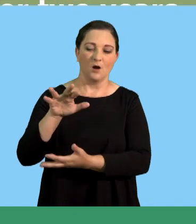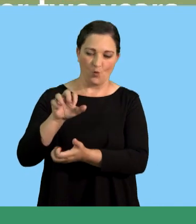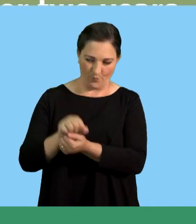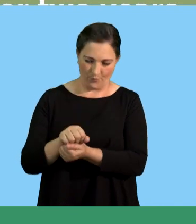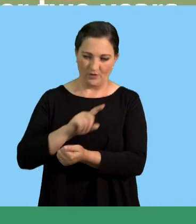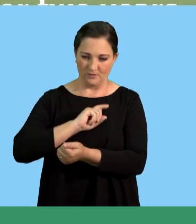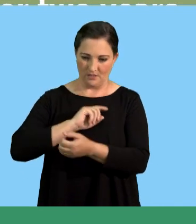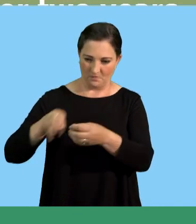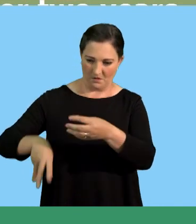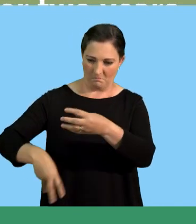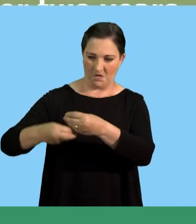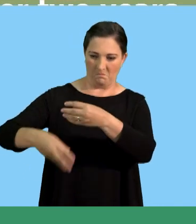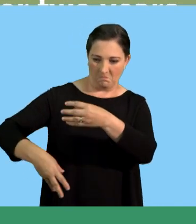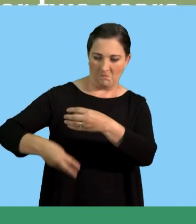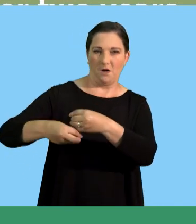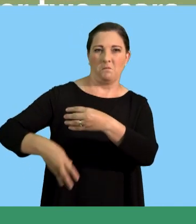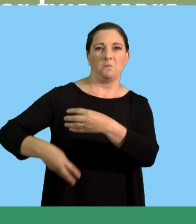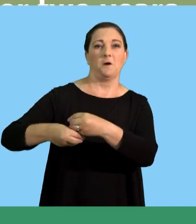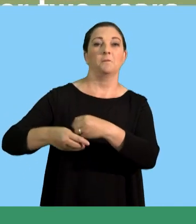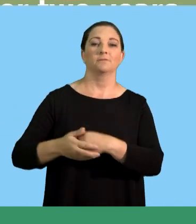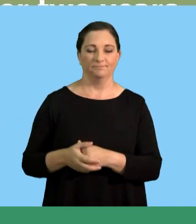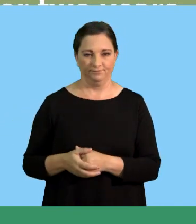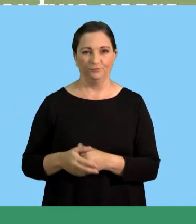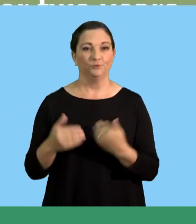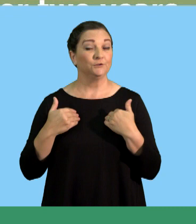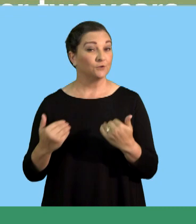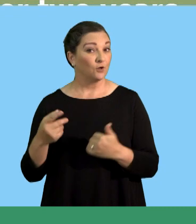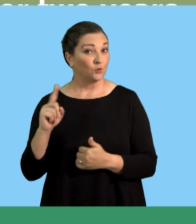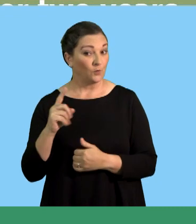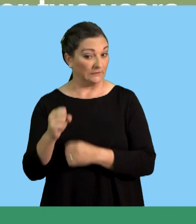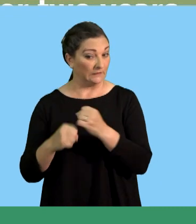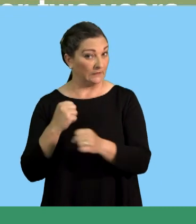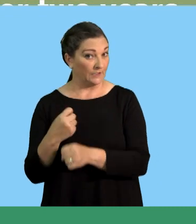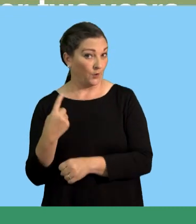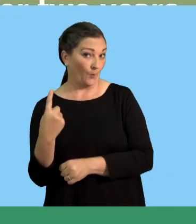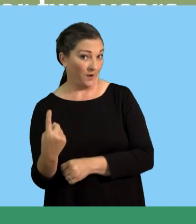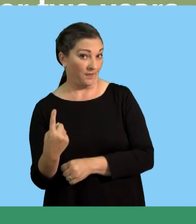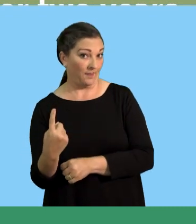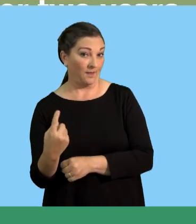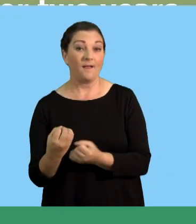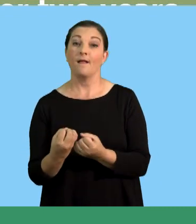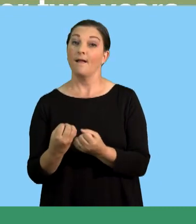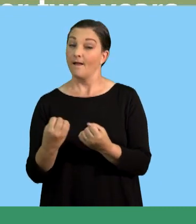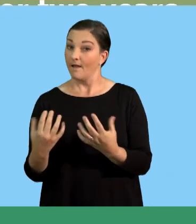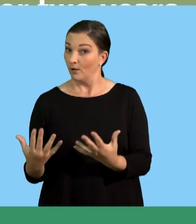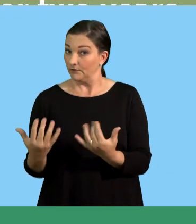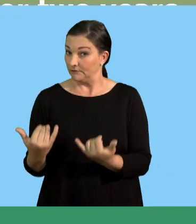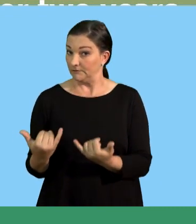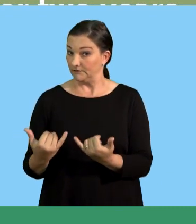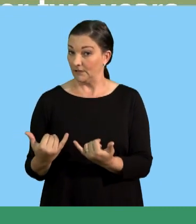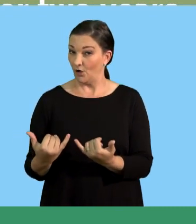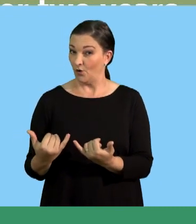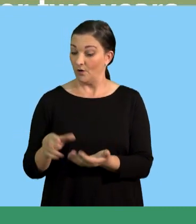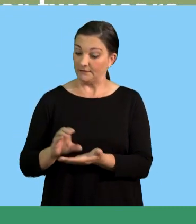compounded into the principal amount. So, we start our calculation and we say, year one,